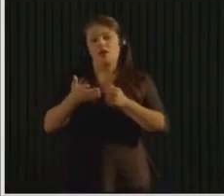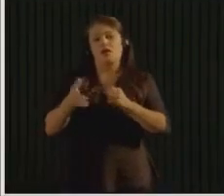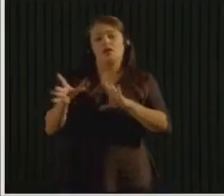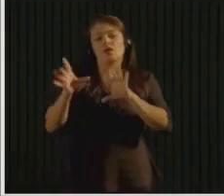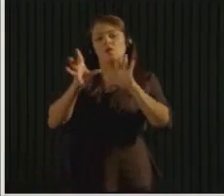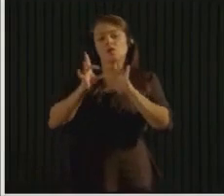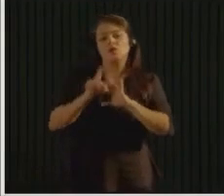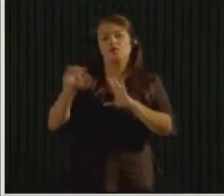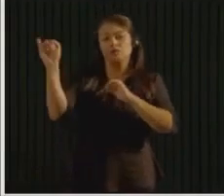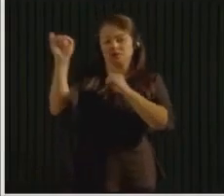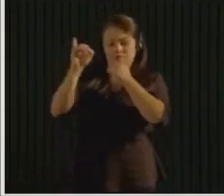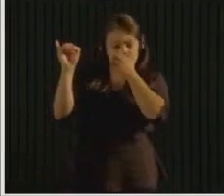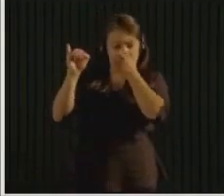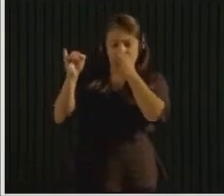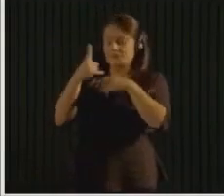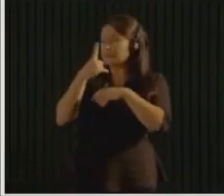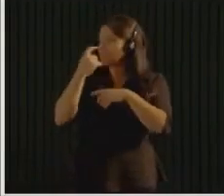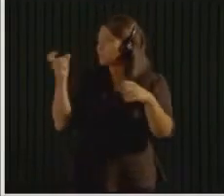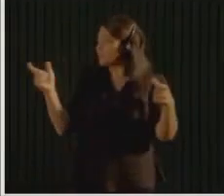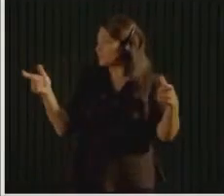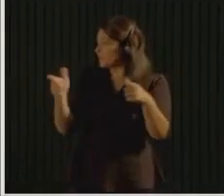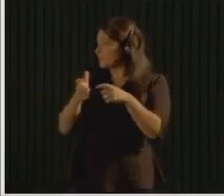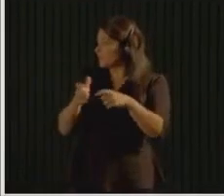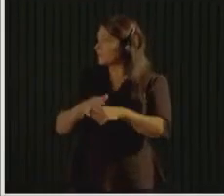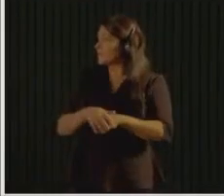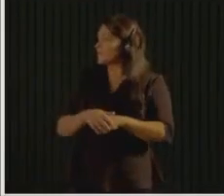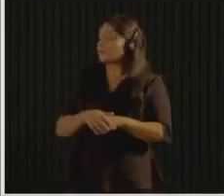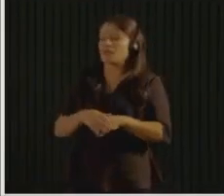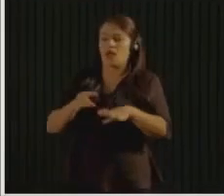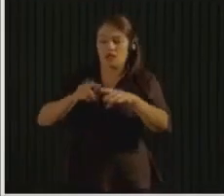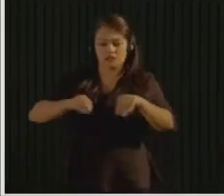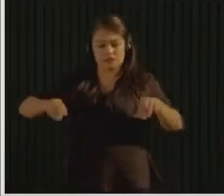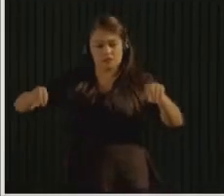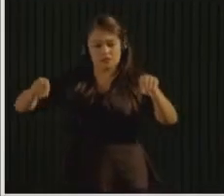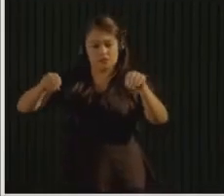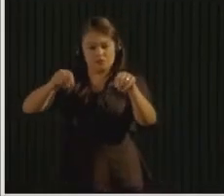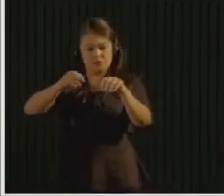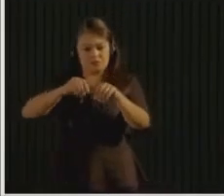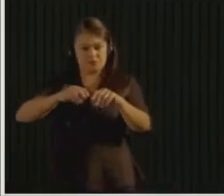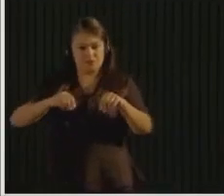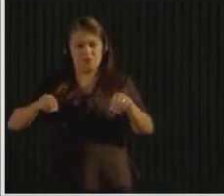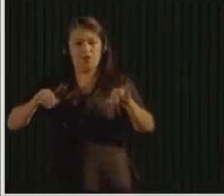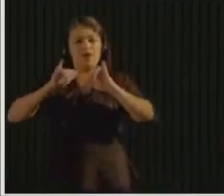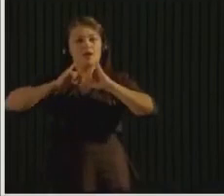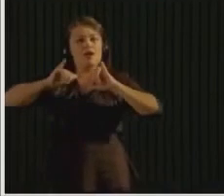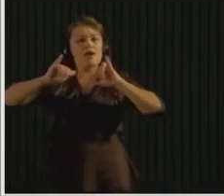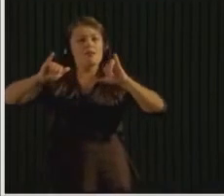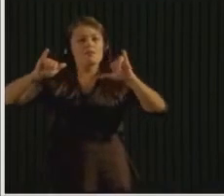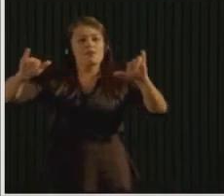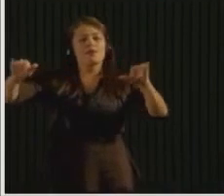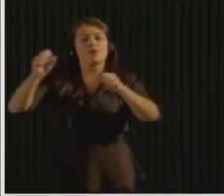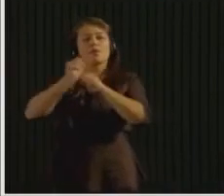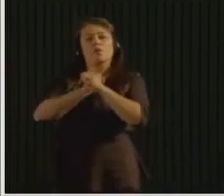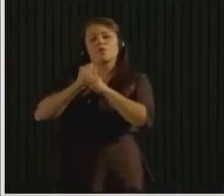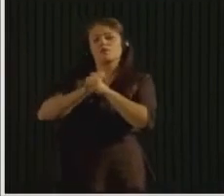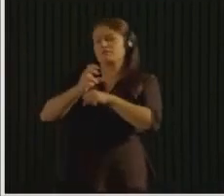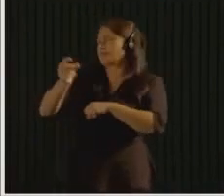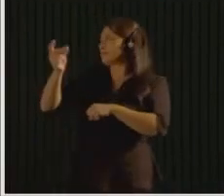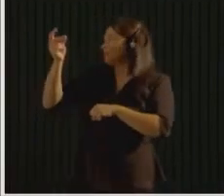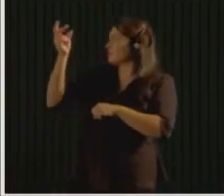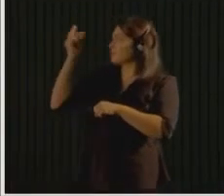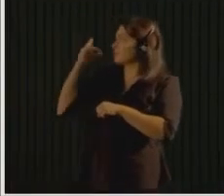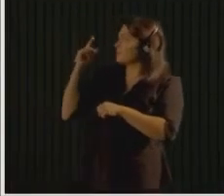we have another campaign which we started way back in the early part of the 21st century. It's called Cool Now